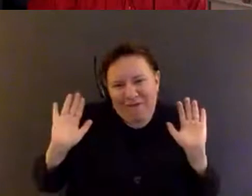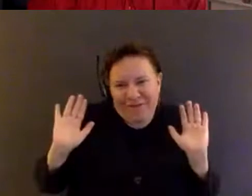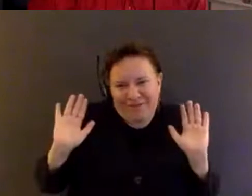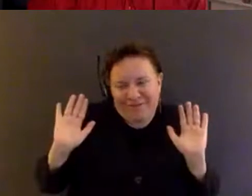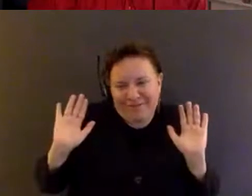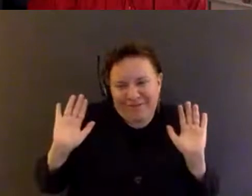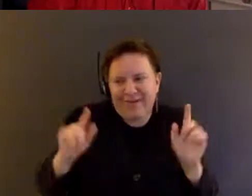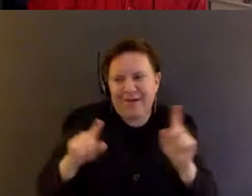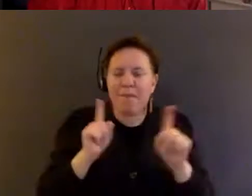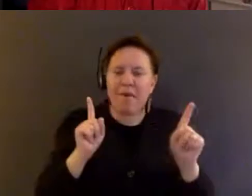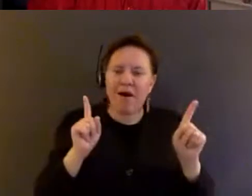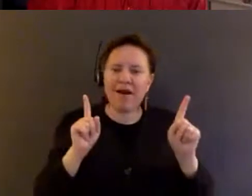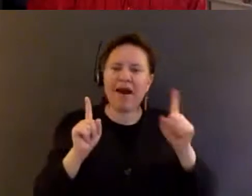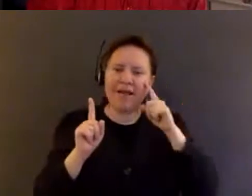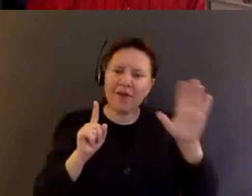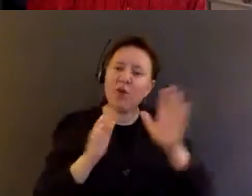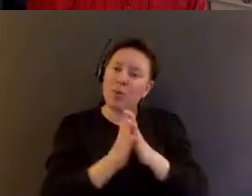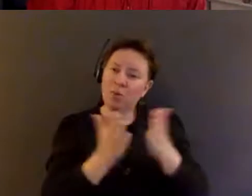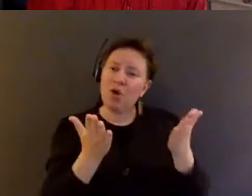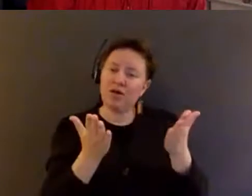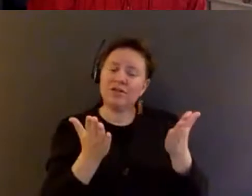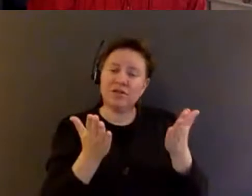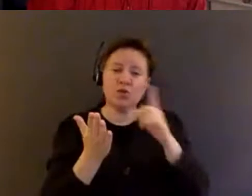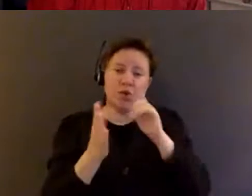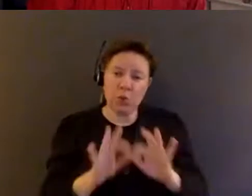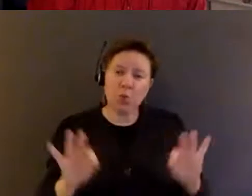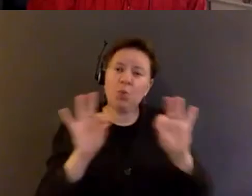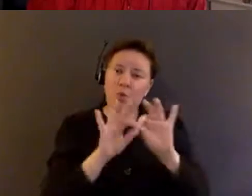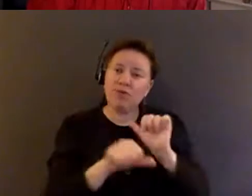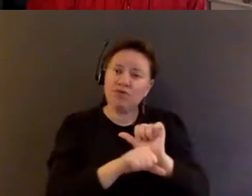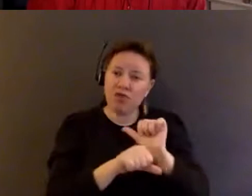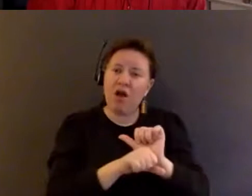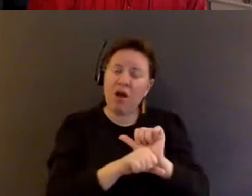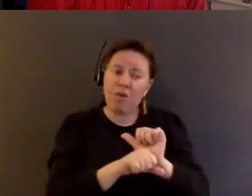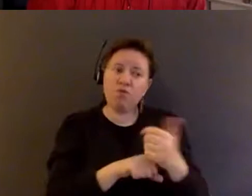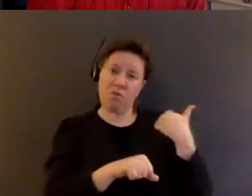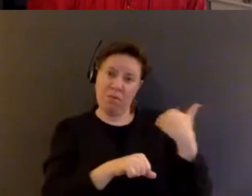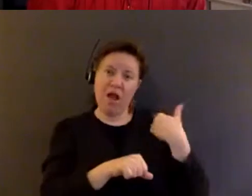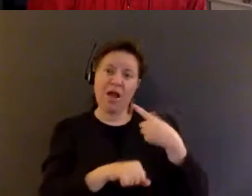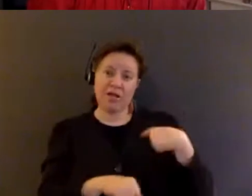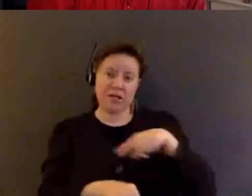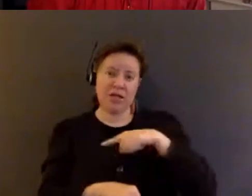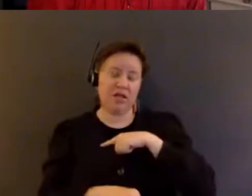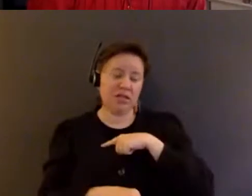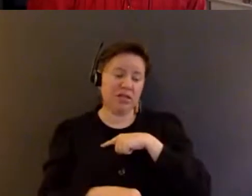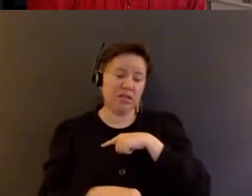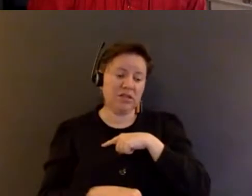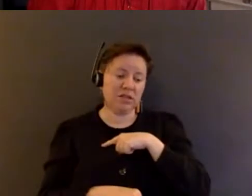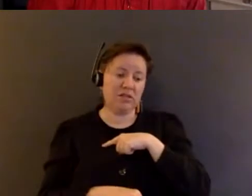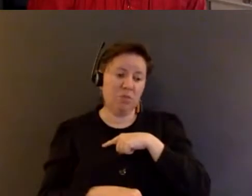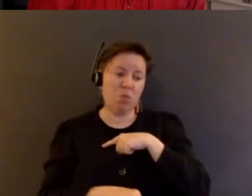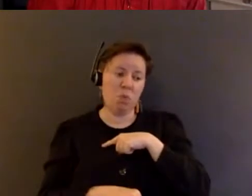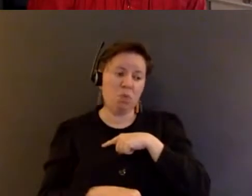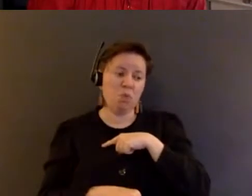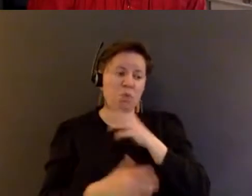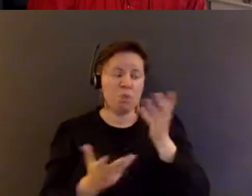But I, I think your book does a really important job of sort of reminding us of, um, the